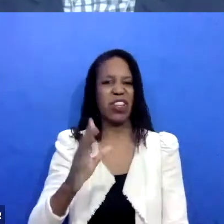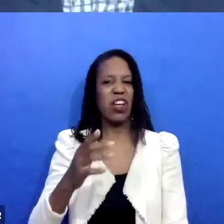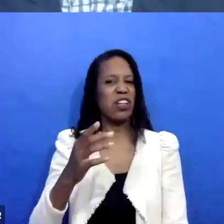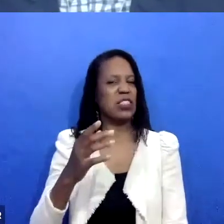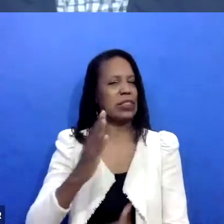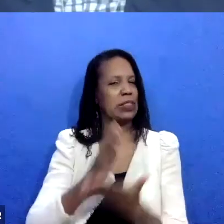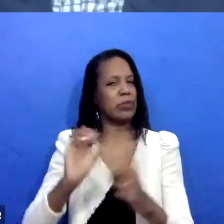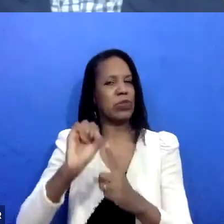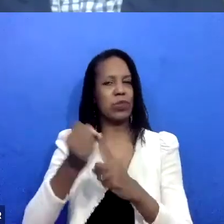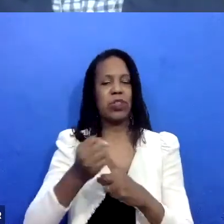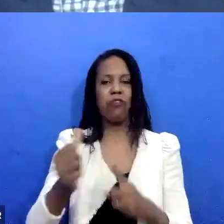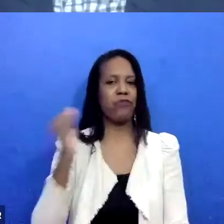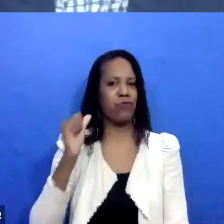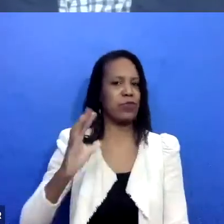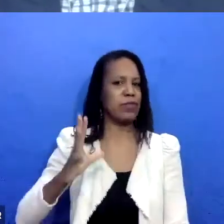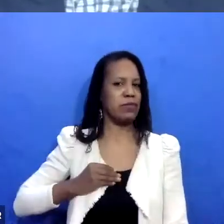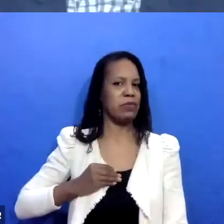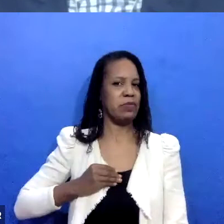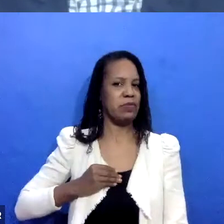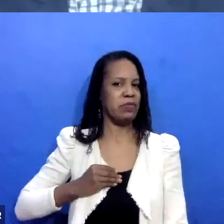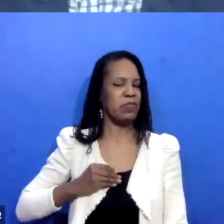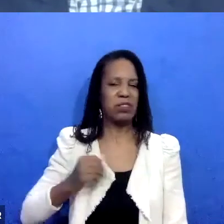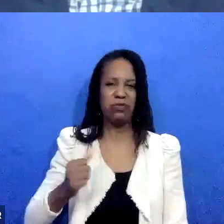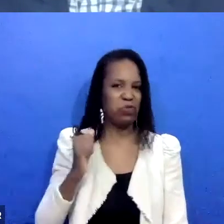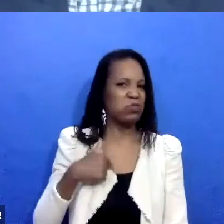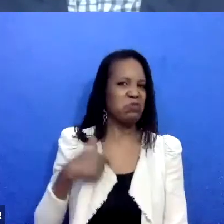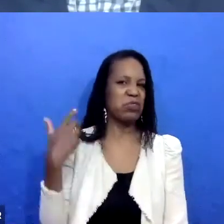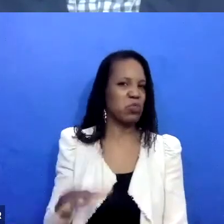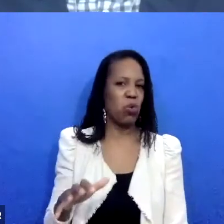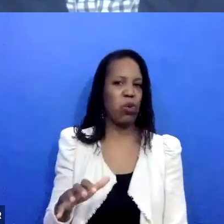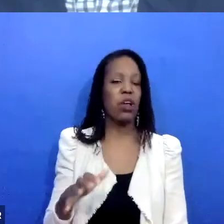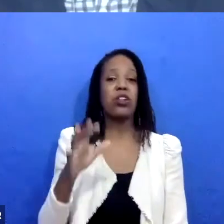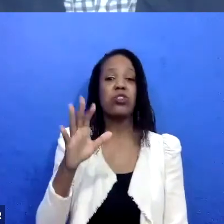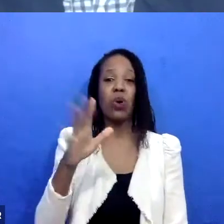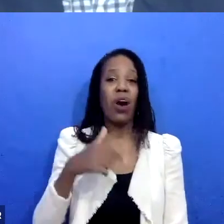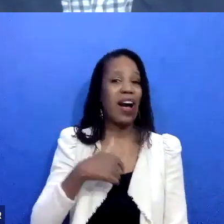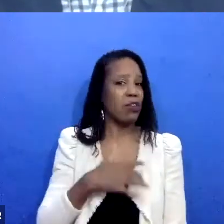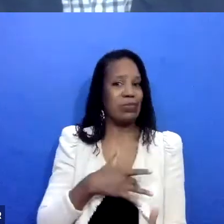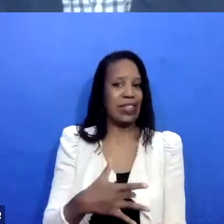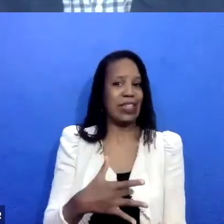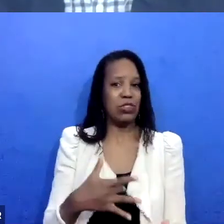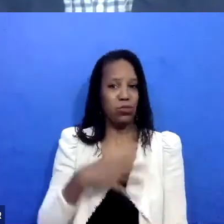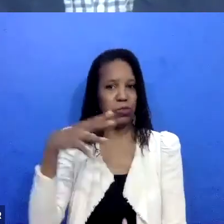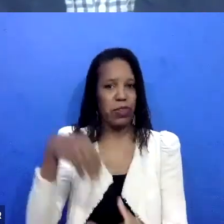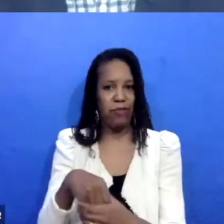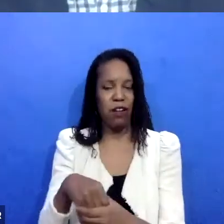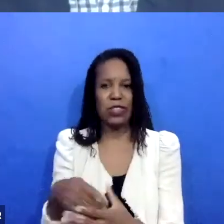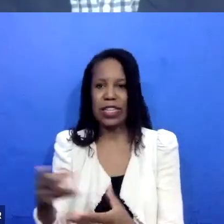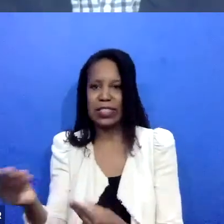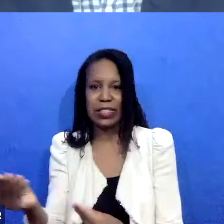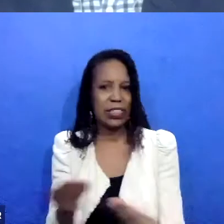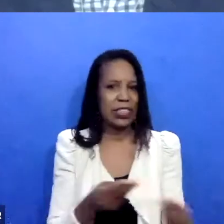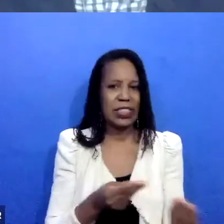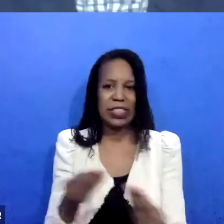shuttle negotiation in this process. I really want all of wisdom to come from everyone coming together, um, and to not be hearing